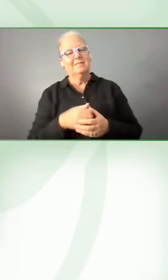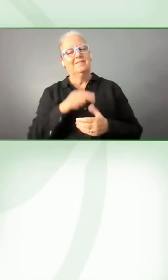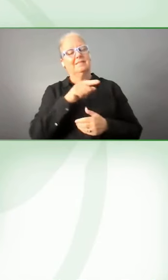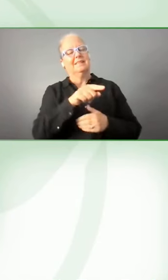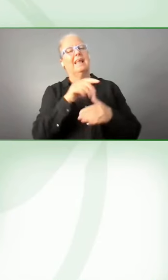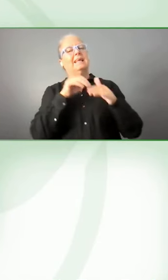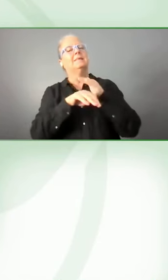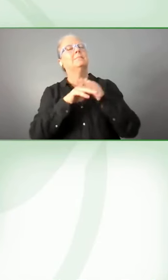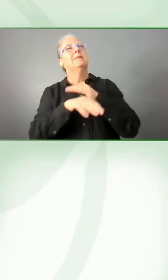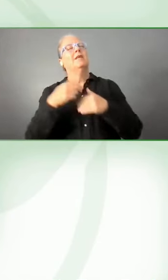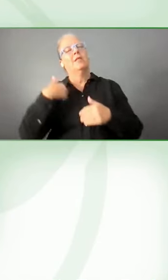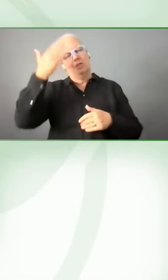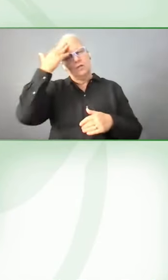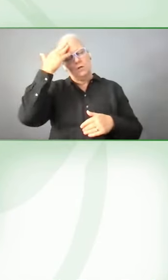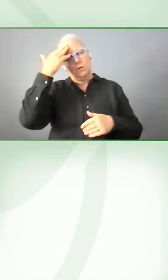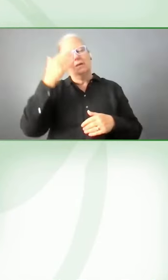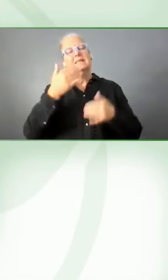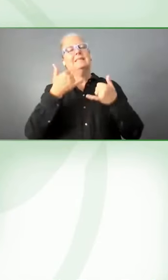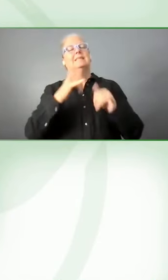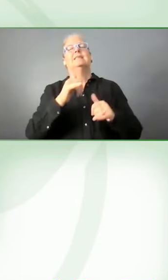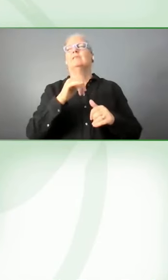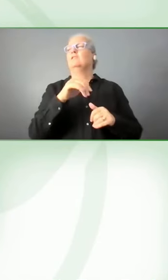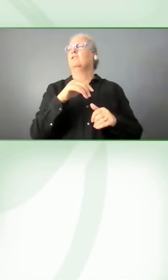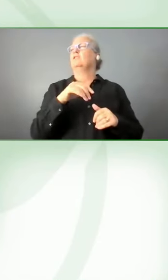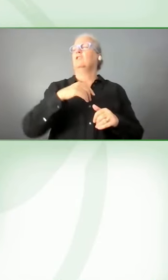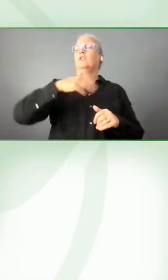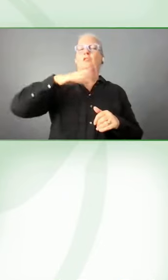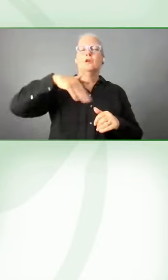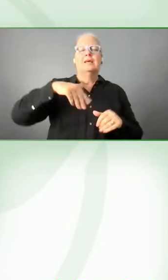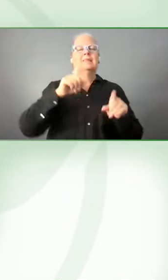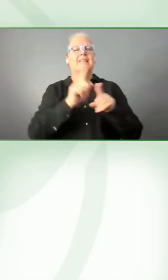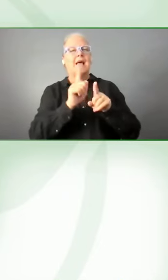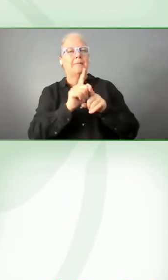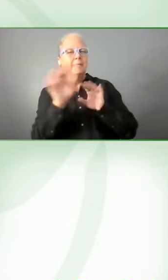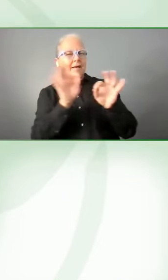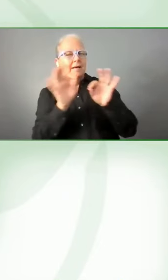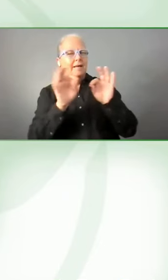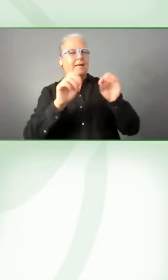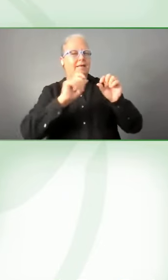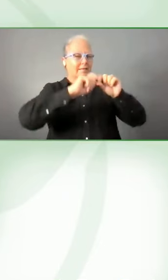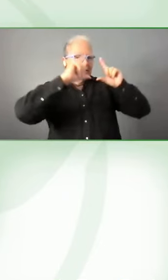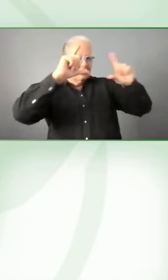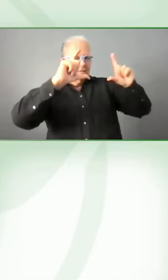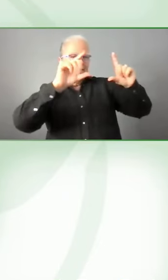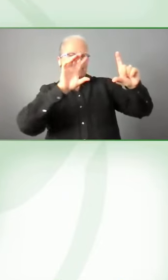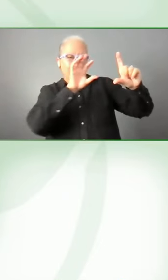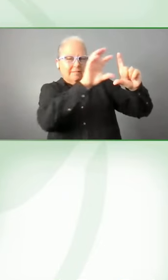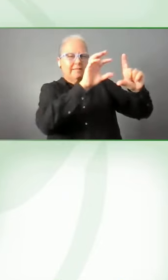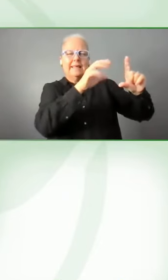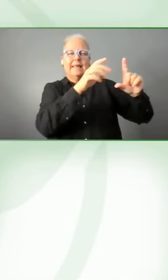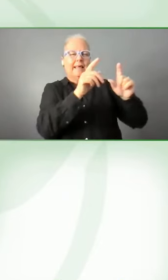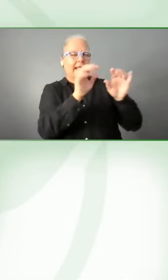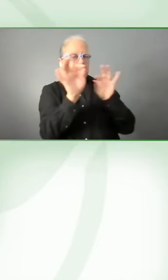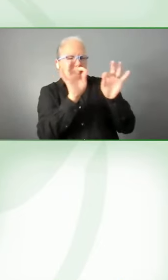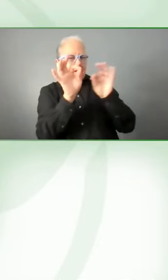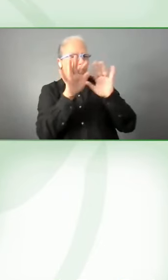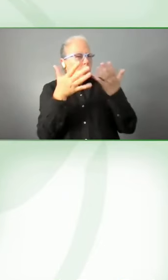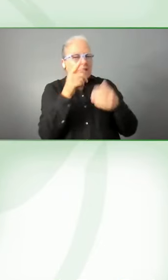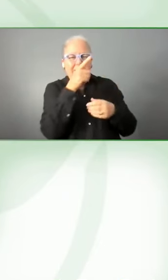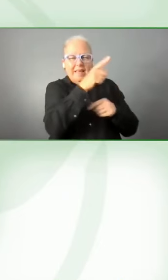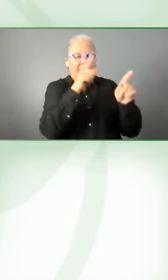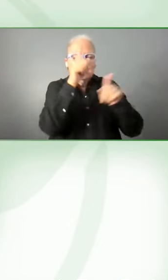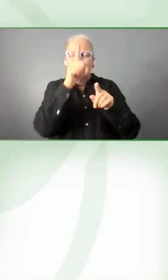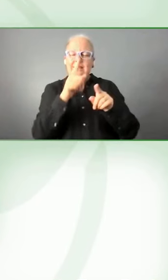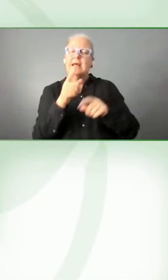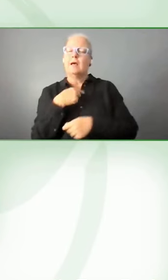good standardized ways of describing graphics, describing infographics. So yeah, really keen to keep an eye on the work that you're doing here. Okay. Um,